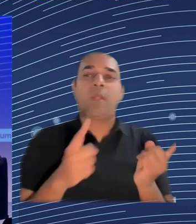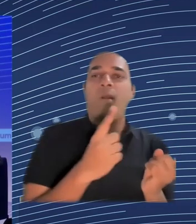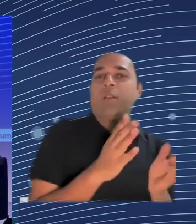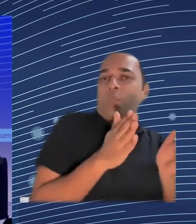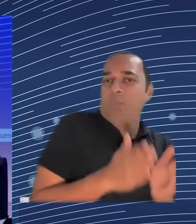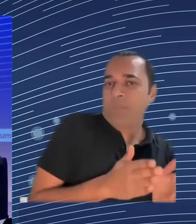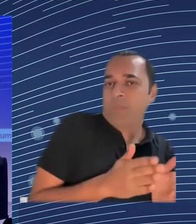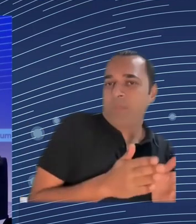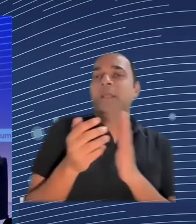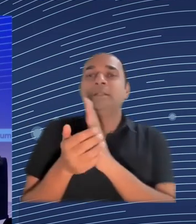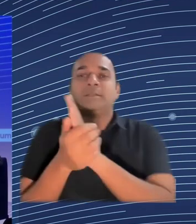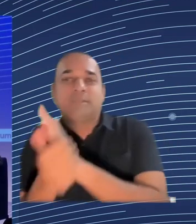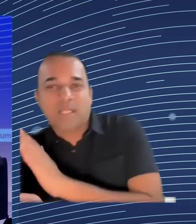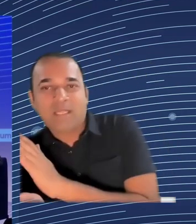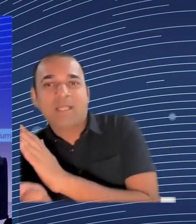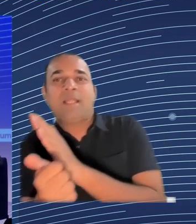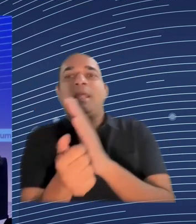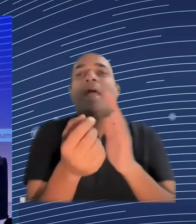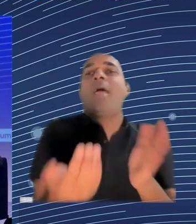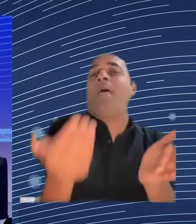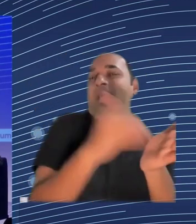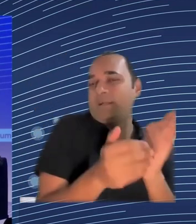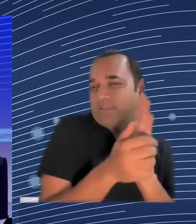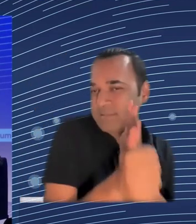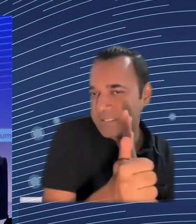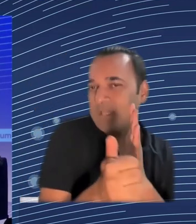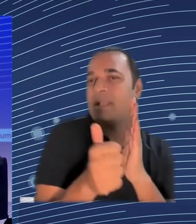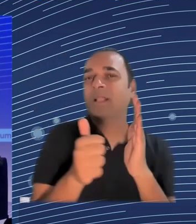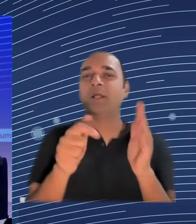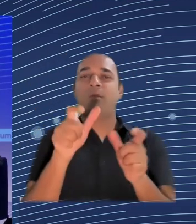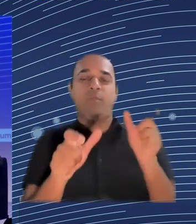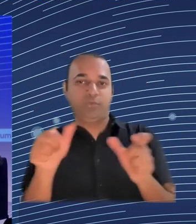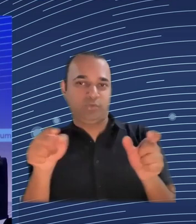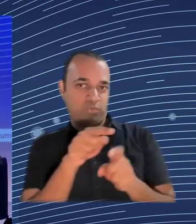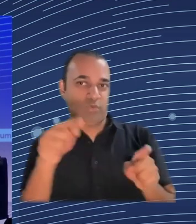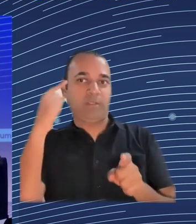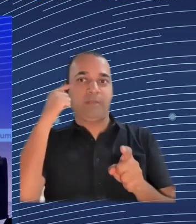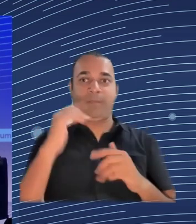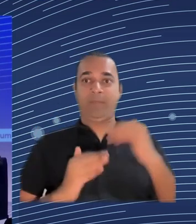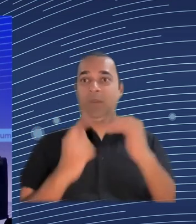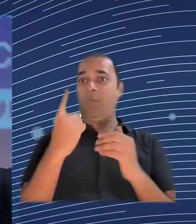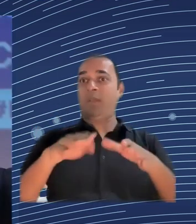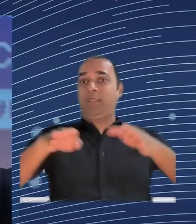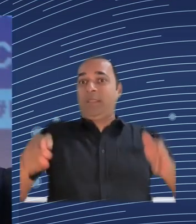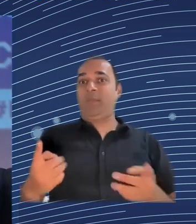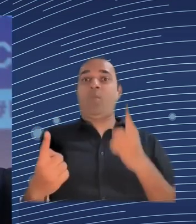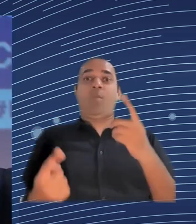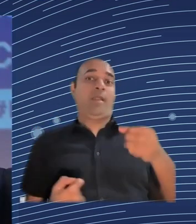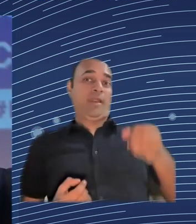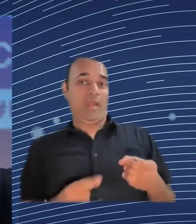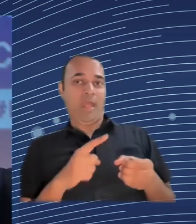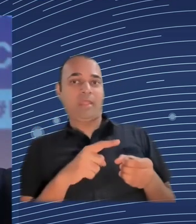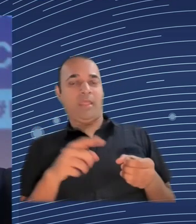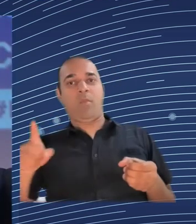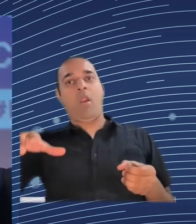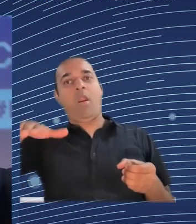the State Secretary. We've already heard the word Recovering a Resilience Facility, which is a performance-based model.